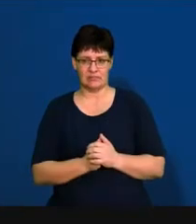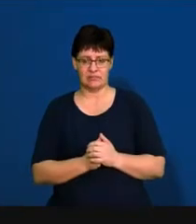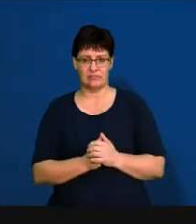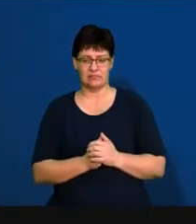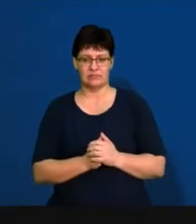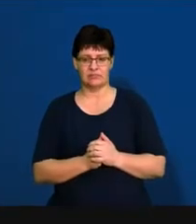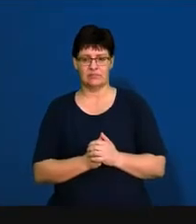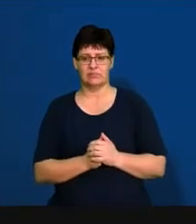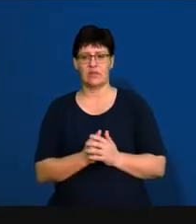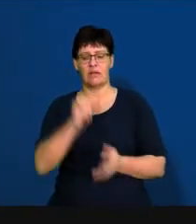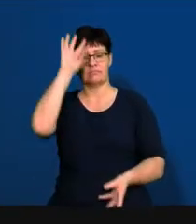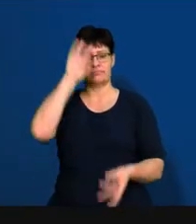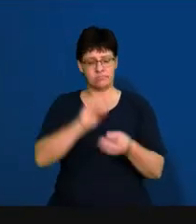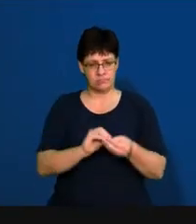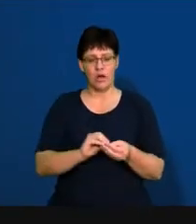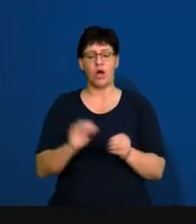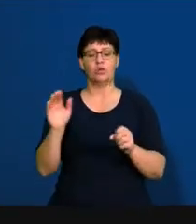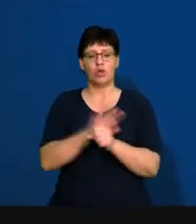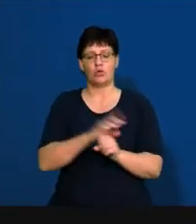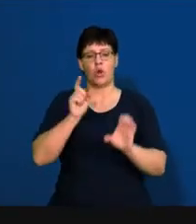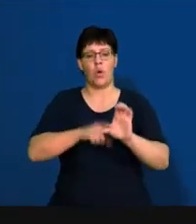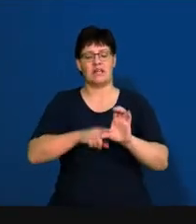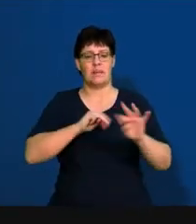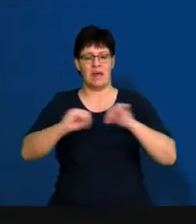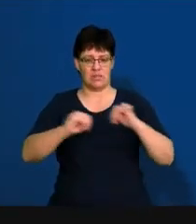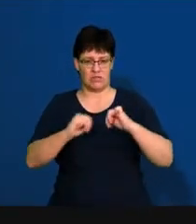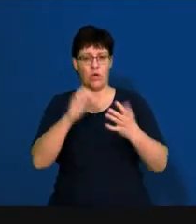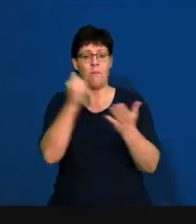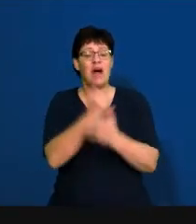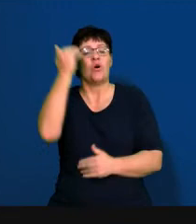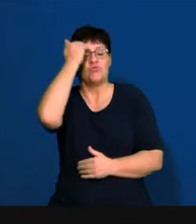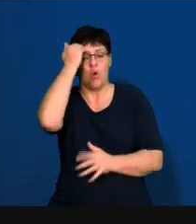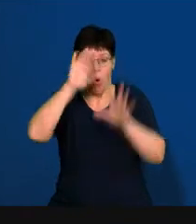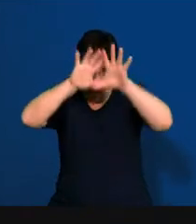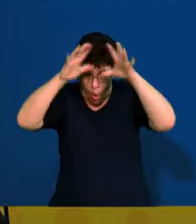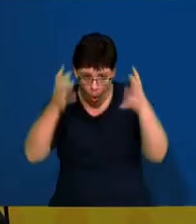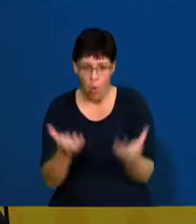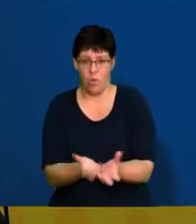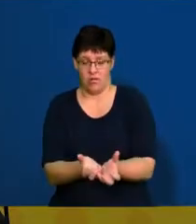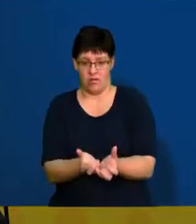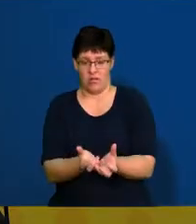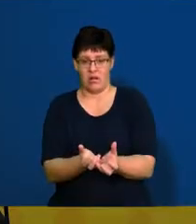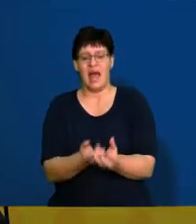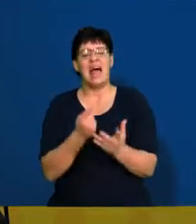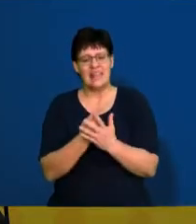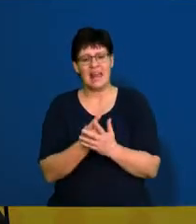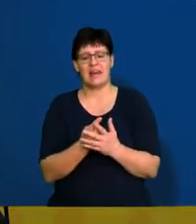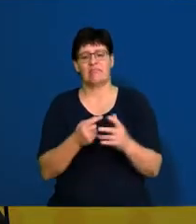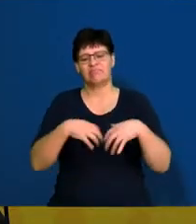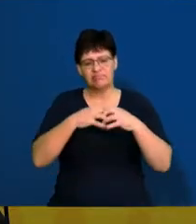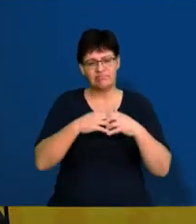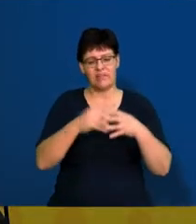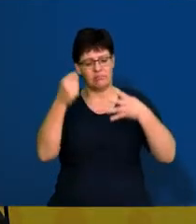And then total quality management, you are going to have to know that in its entirety, and there's a whole bunch of